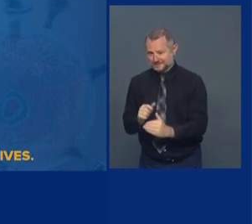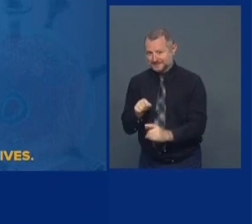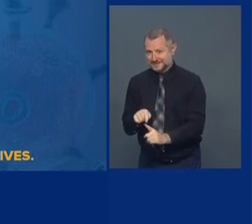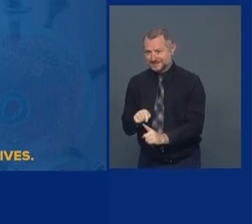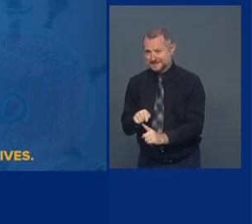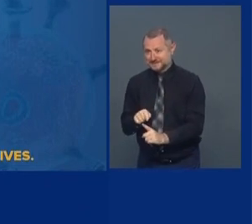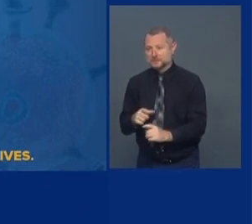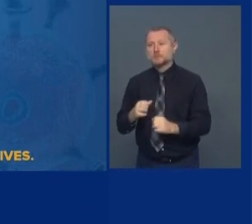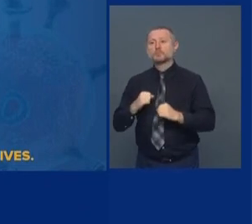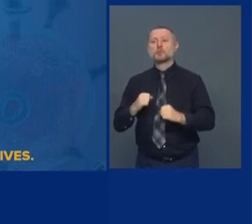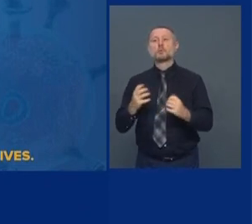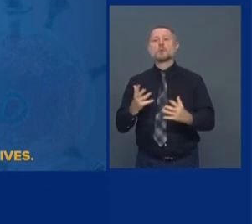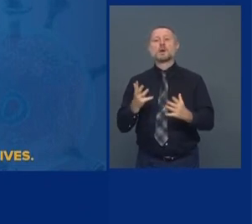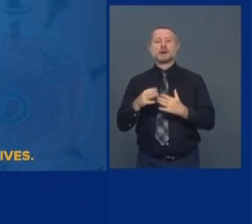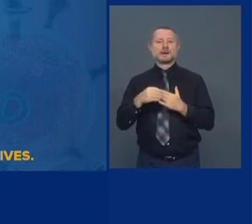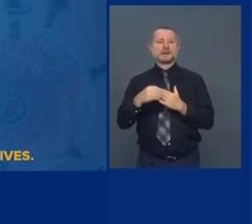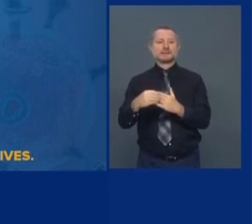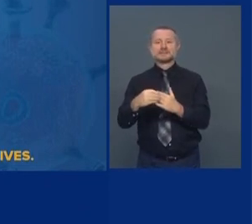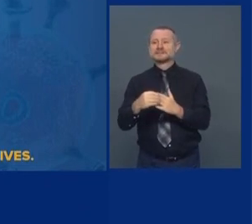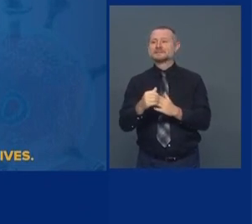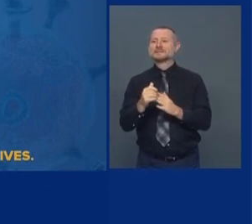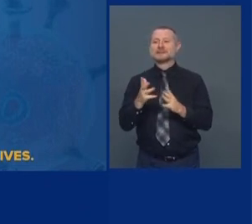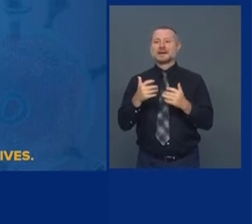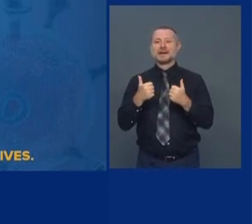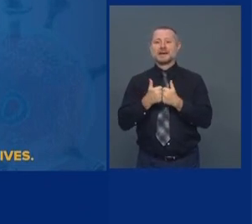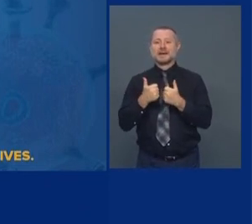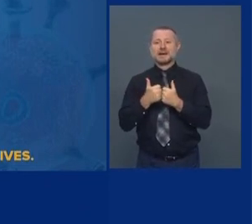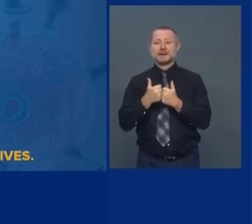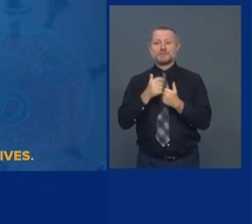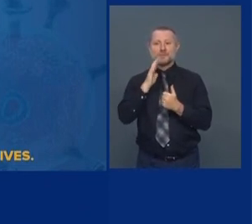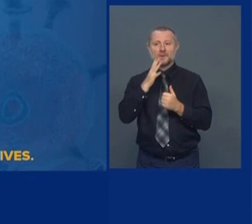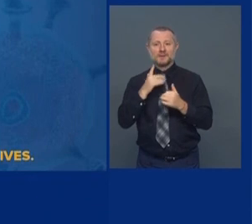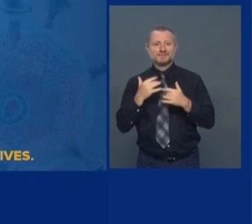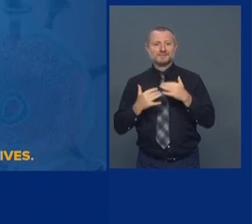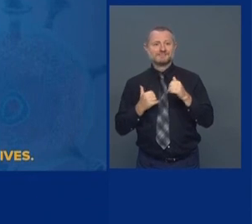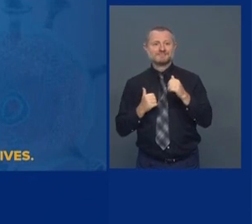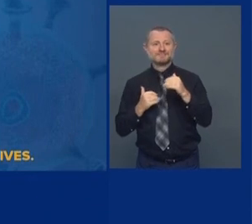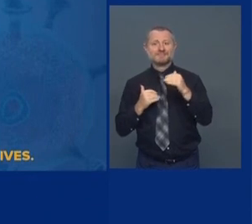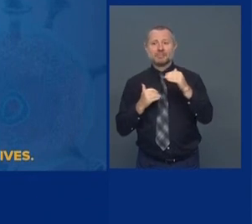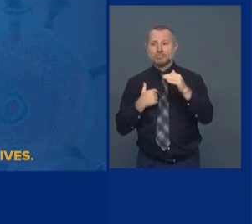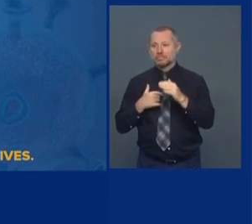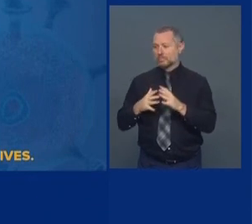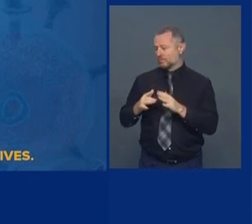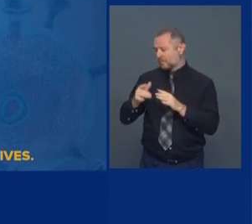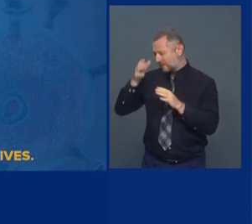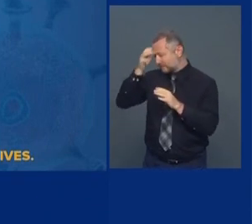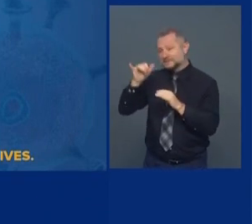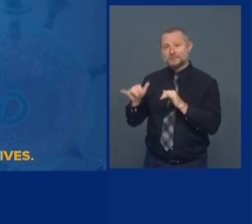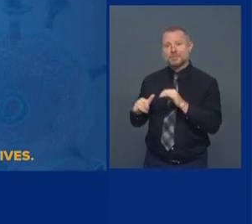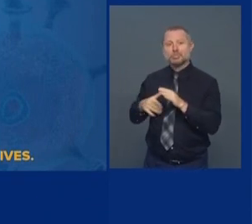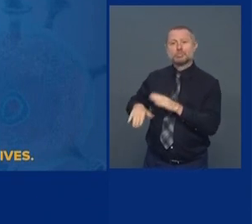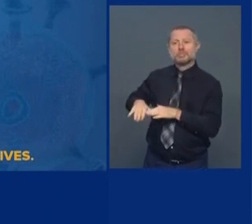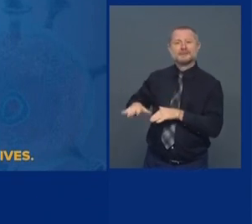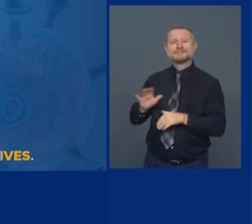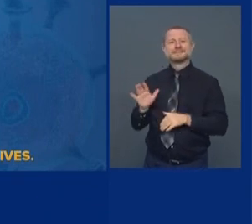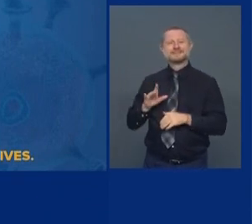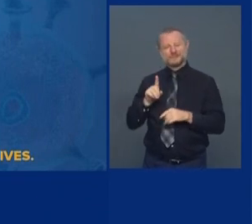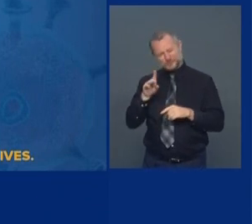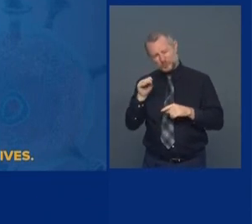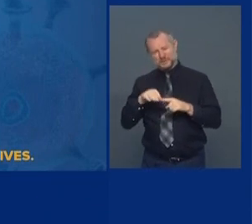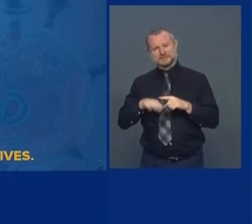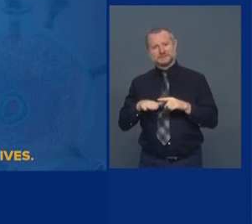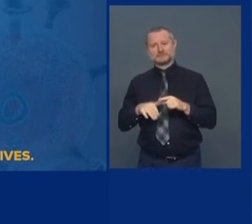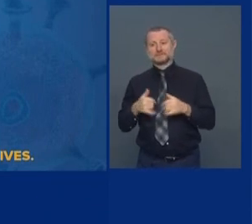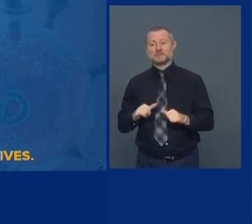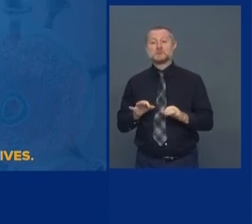sports game, which is always hard. There are certain special conditions that we are watching. Bar noncompliance.